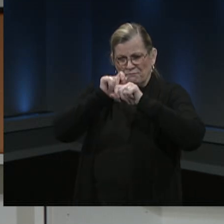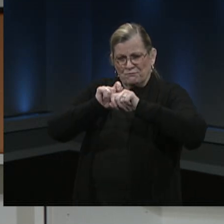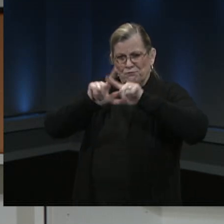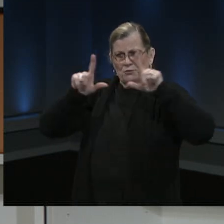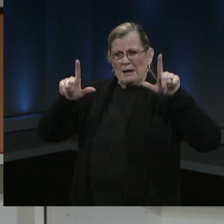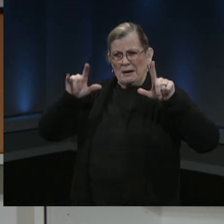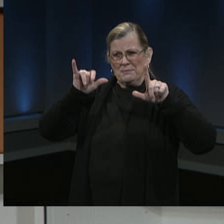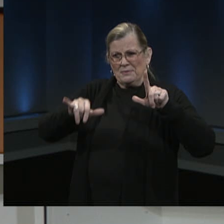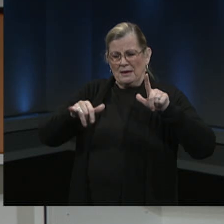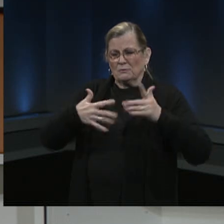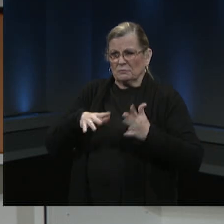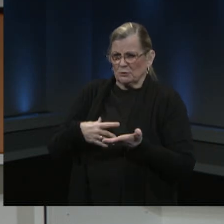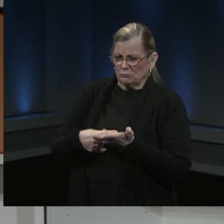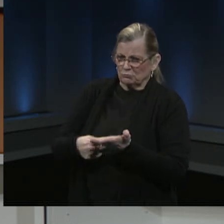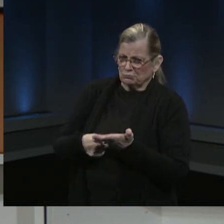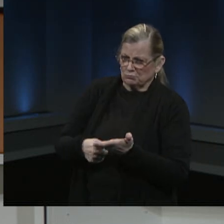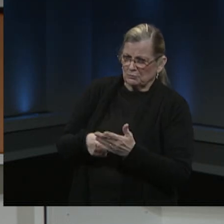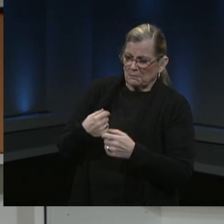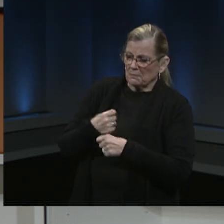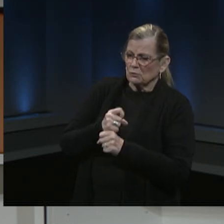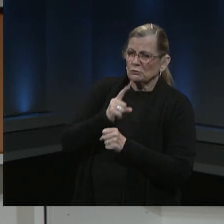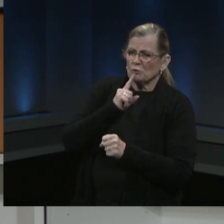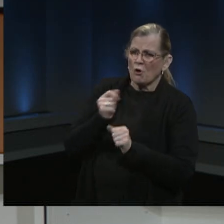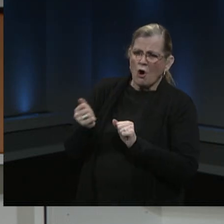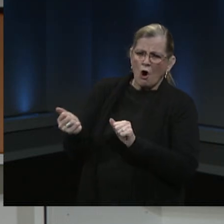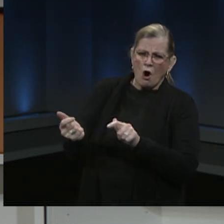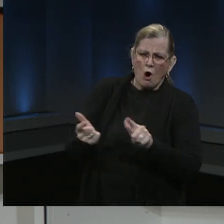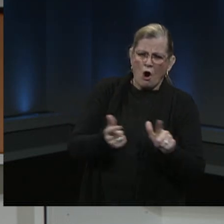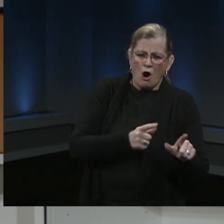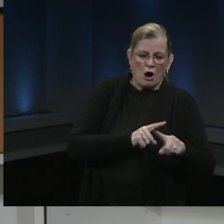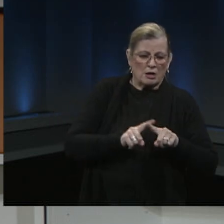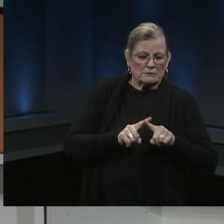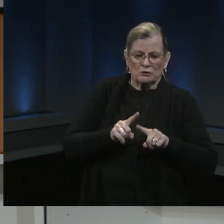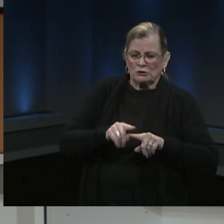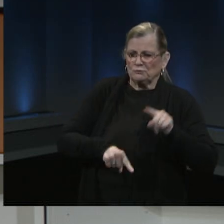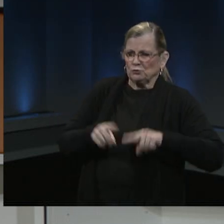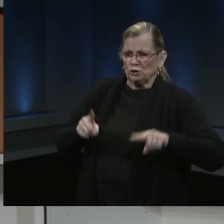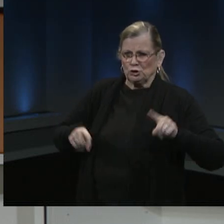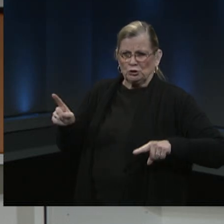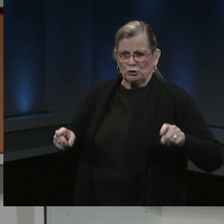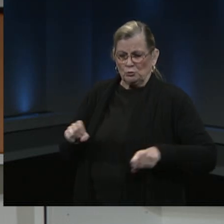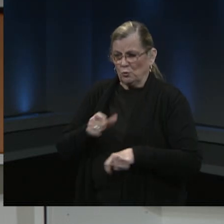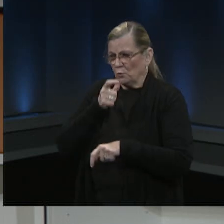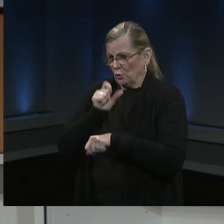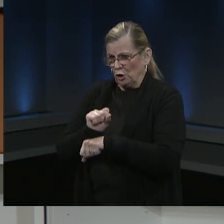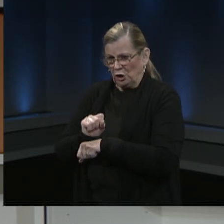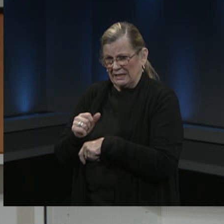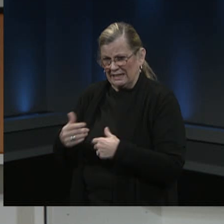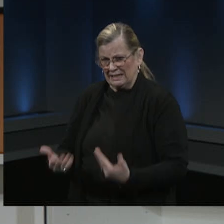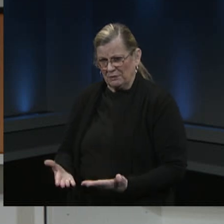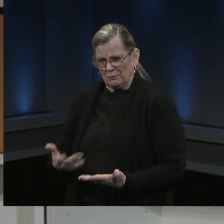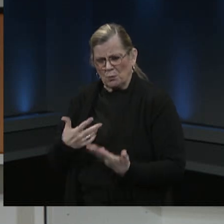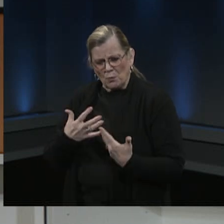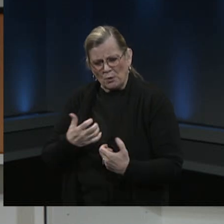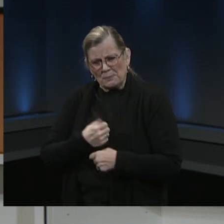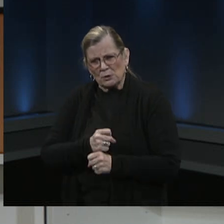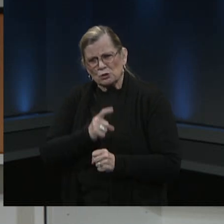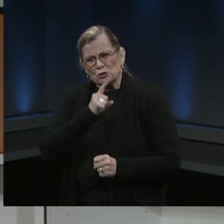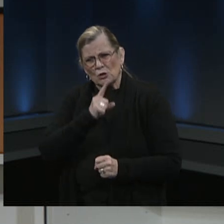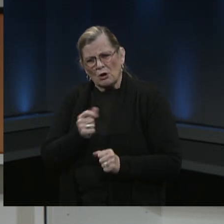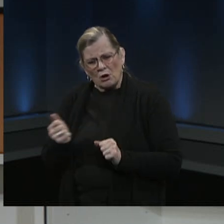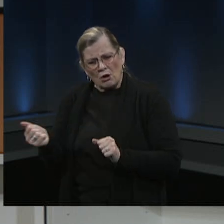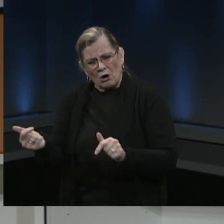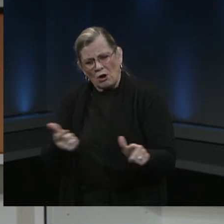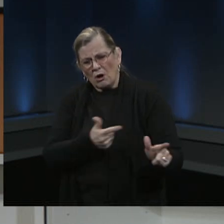all of our employees, as they prepare to get vaccinated, understand the impact for how it affects